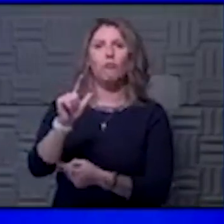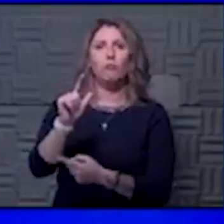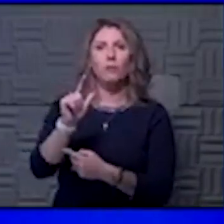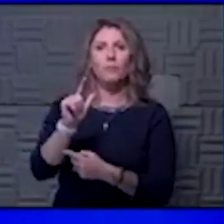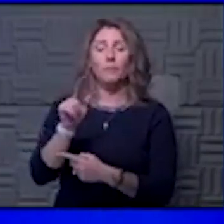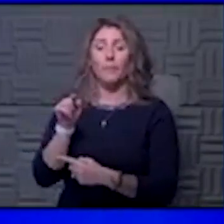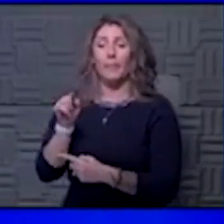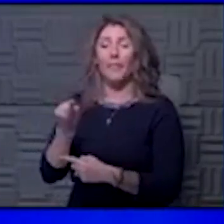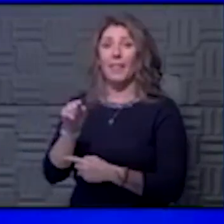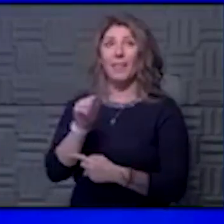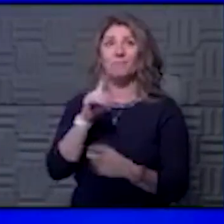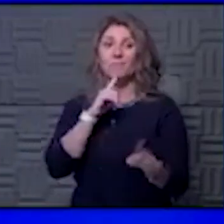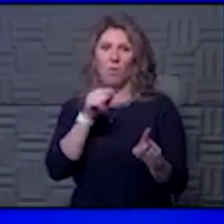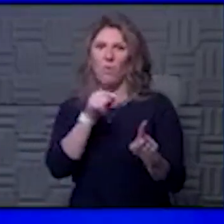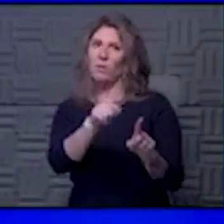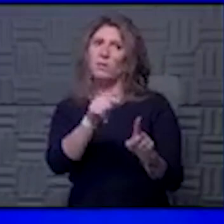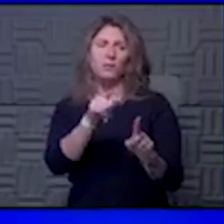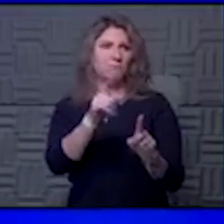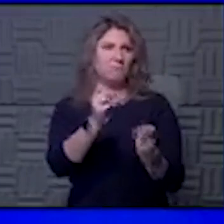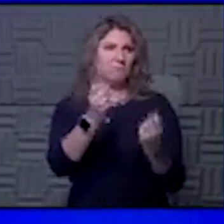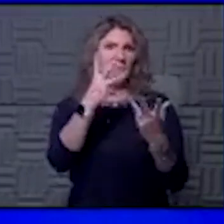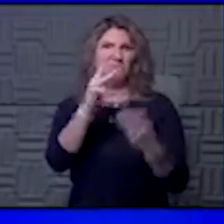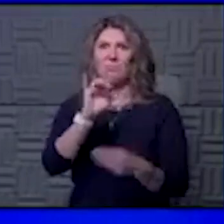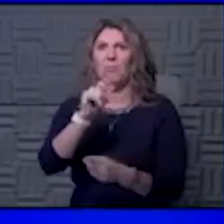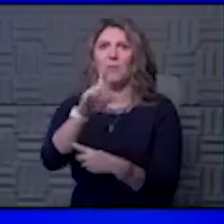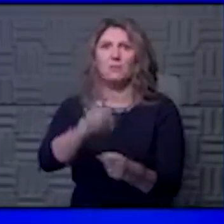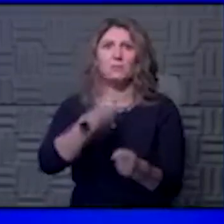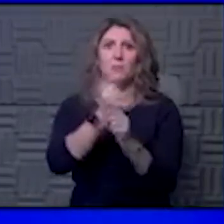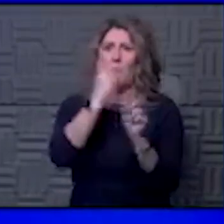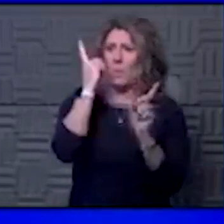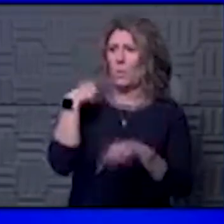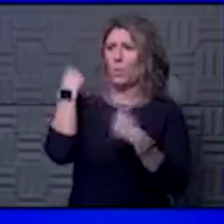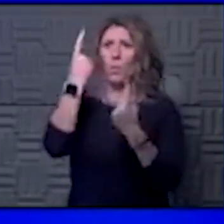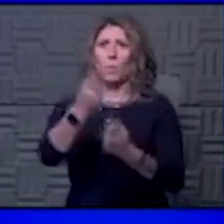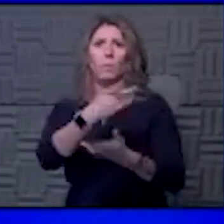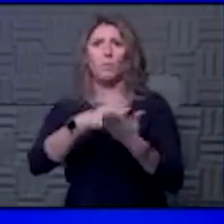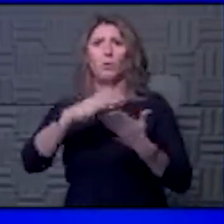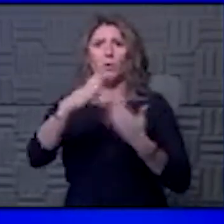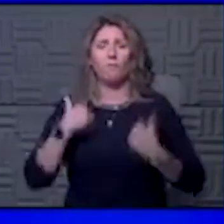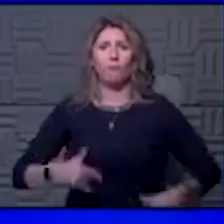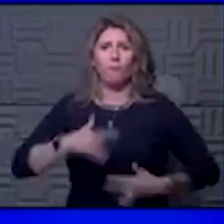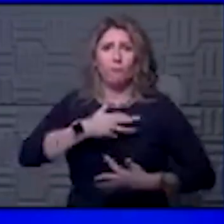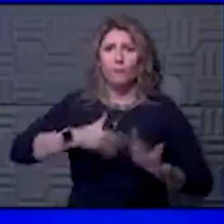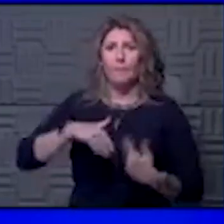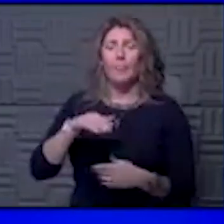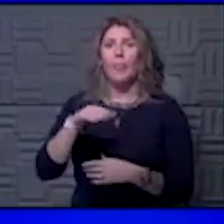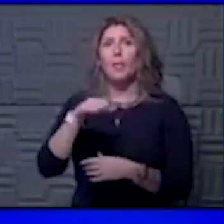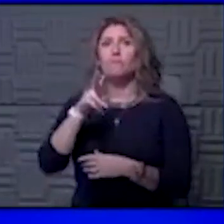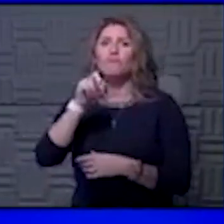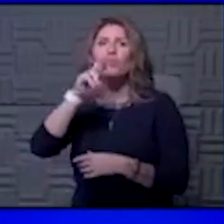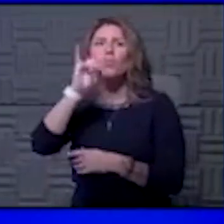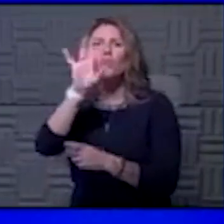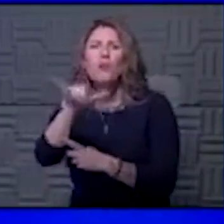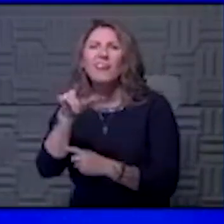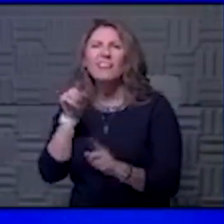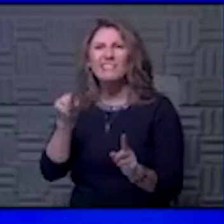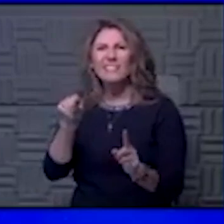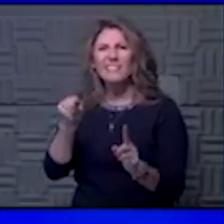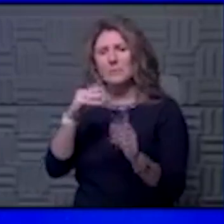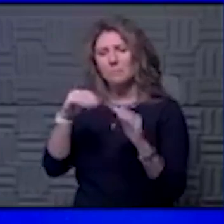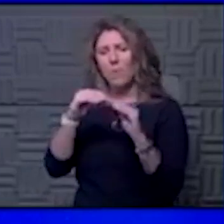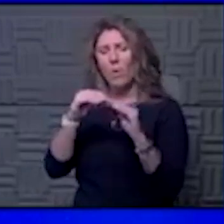Cytokines have been around obviously for millions of years. They're a part of the immune system. The bradykinin is more of a